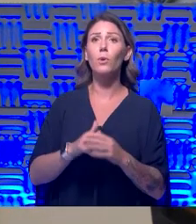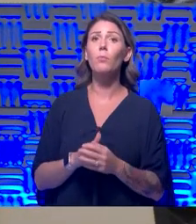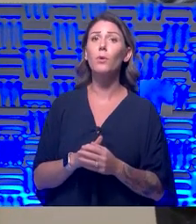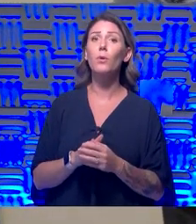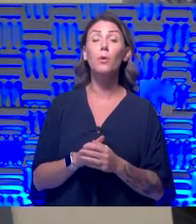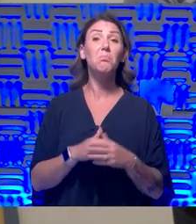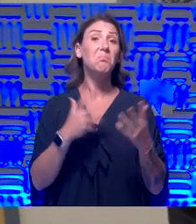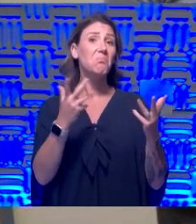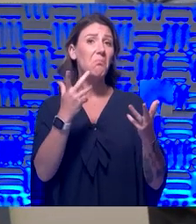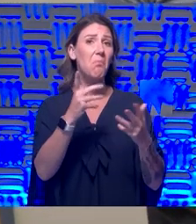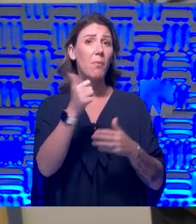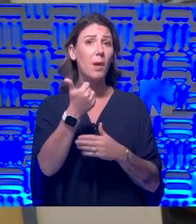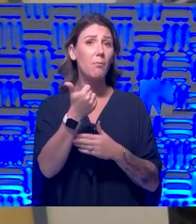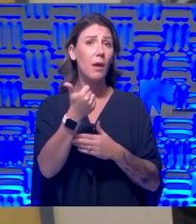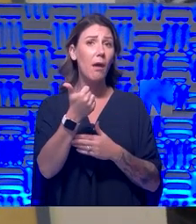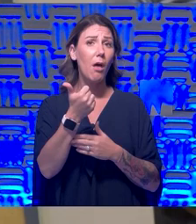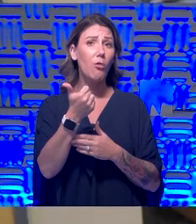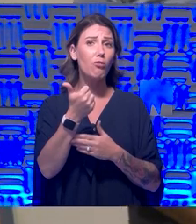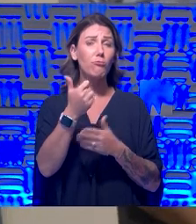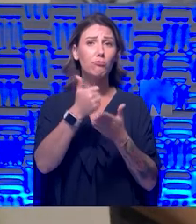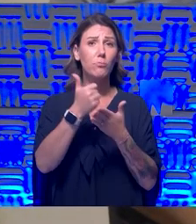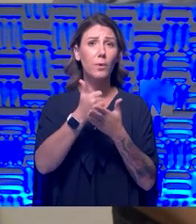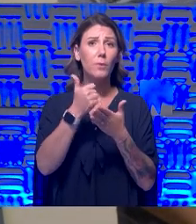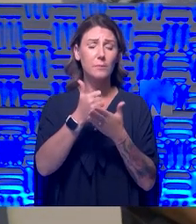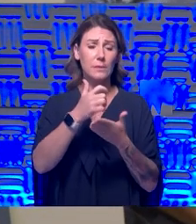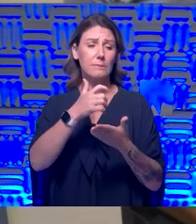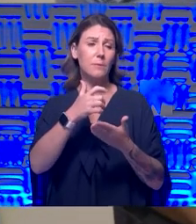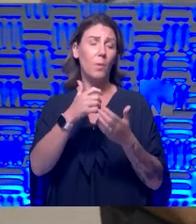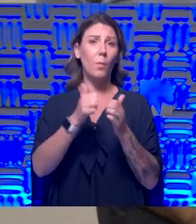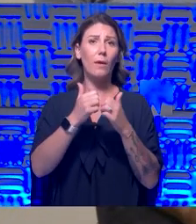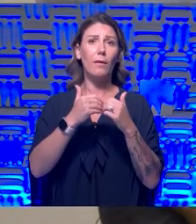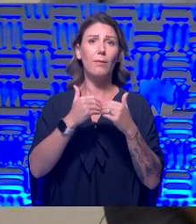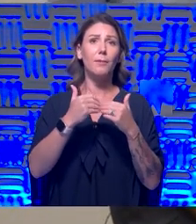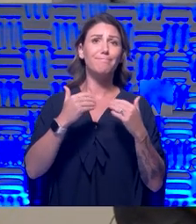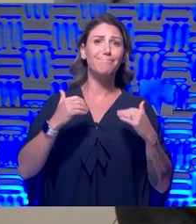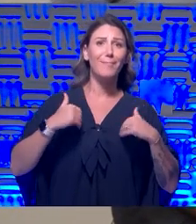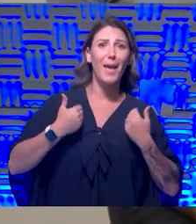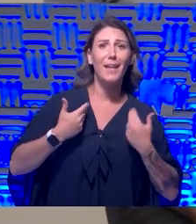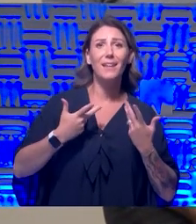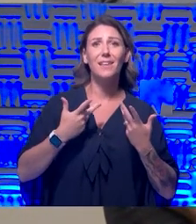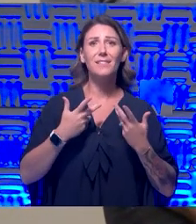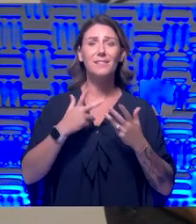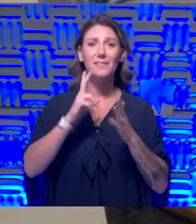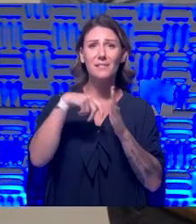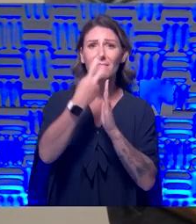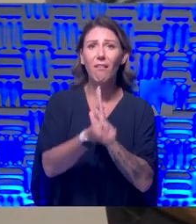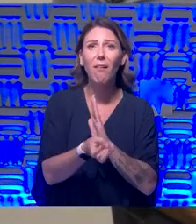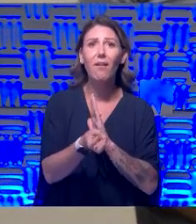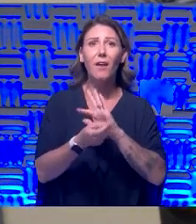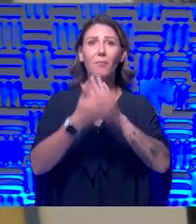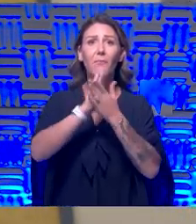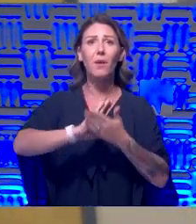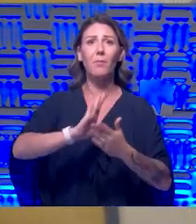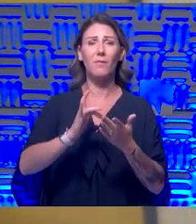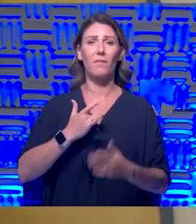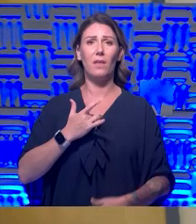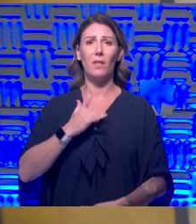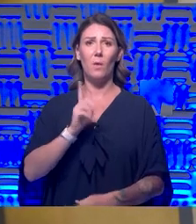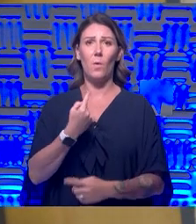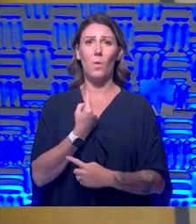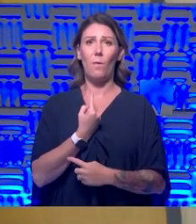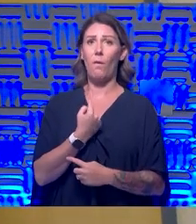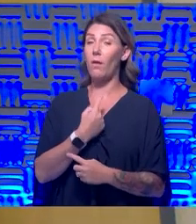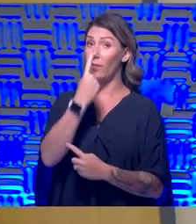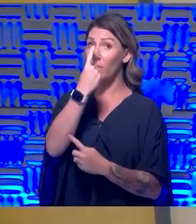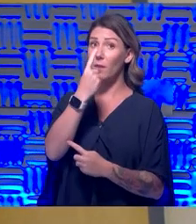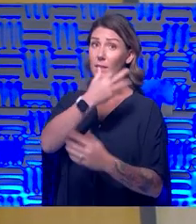for folks to help adolescents keep from diving into that feeling of loneliness? Of course. I think social media is a